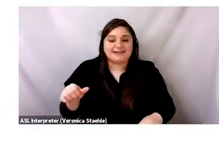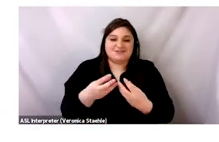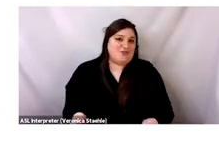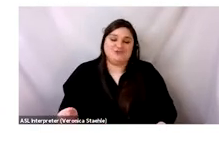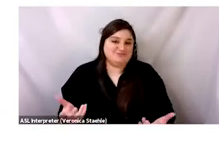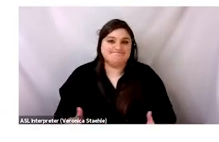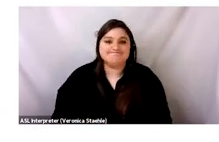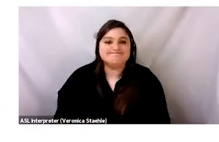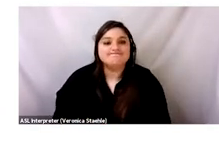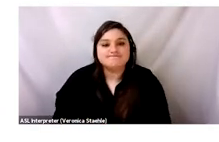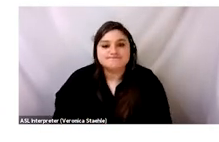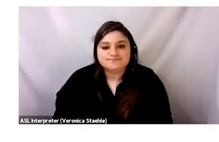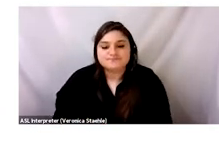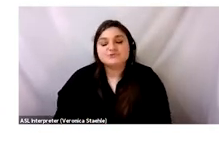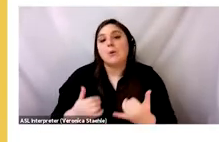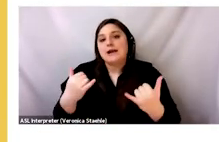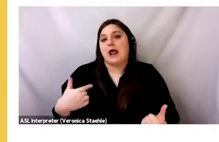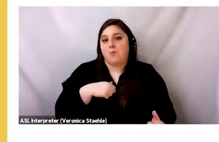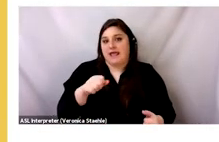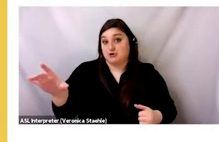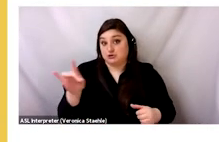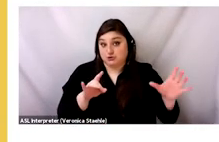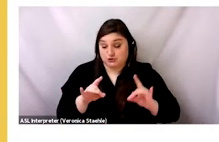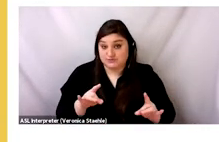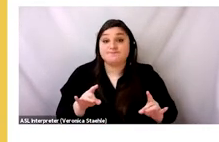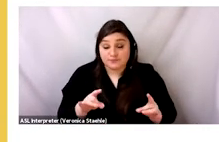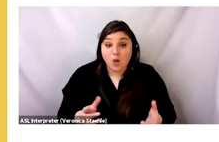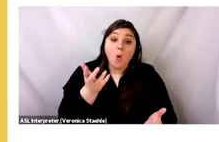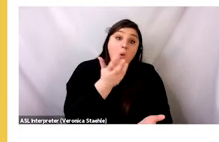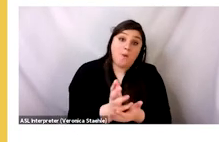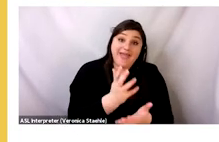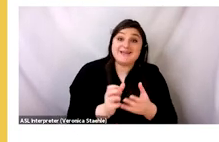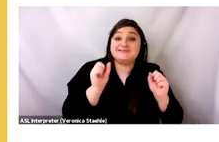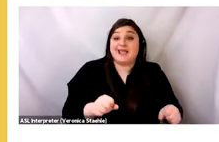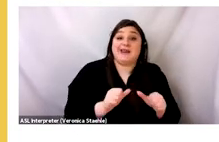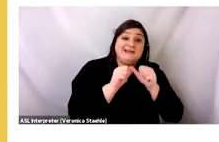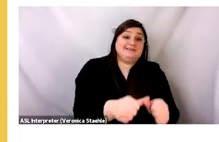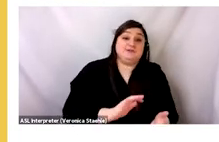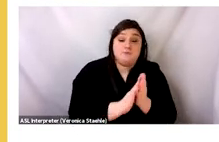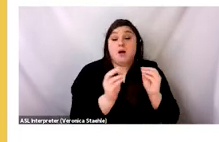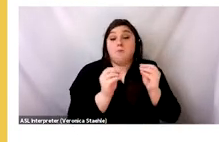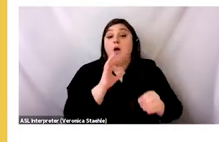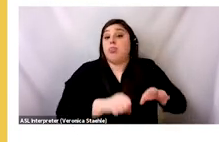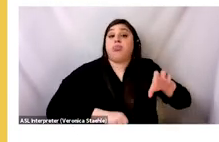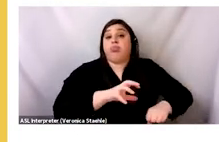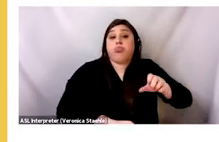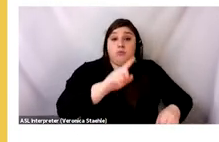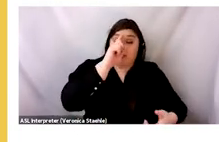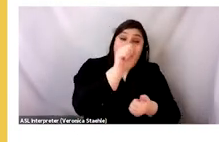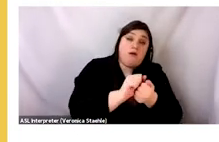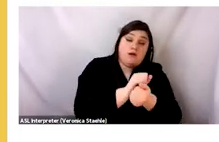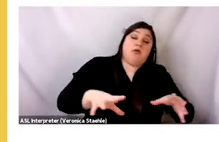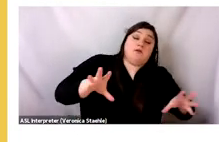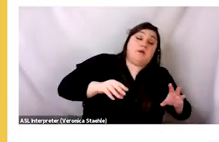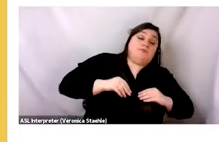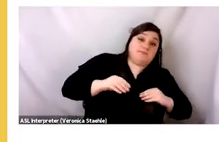and don't get us very far to actually solving the problem. So I believe we have a choice. You know, waste will either be the next frontier